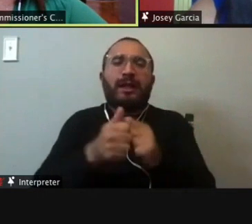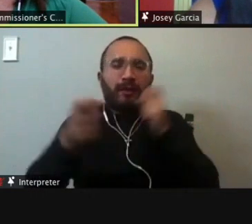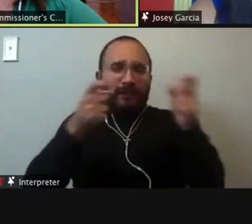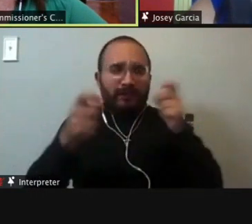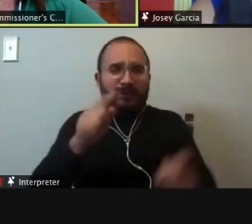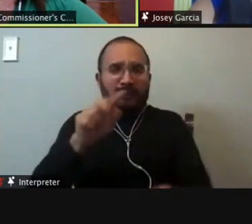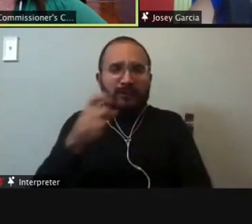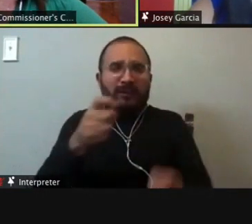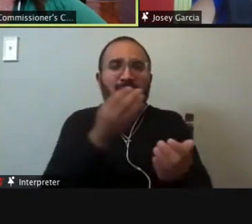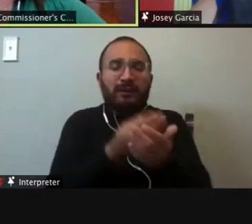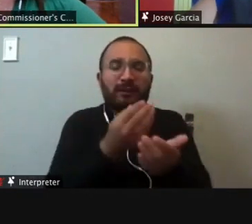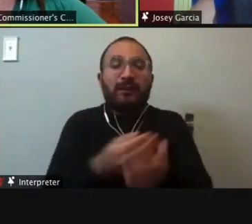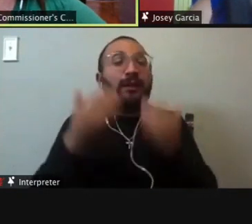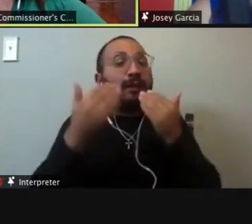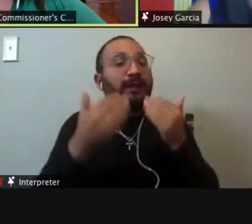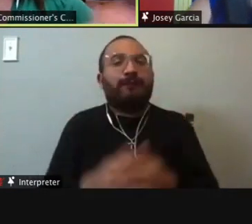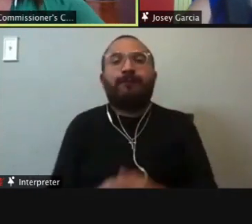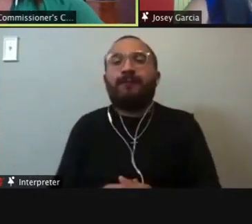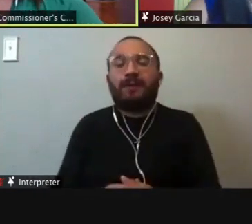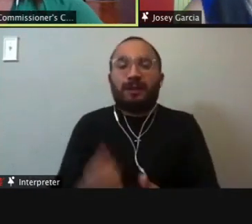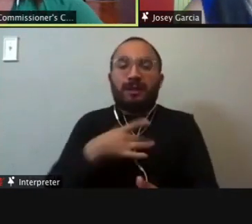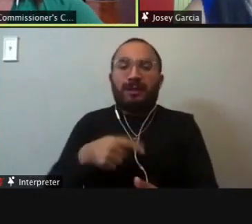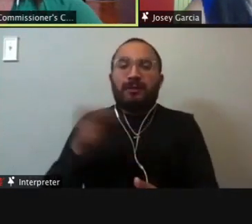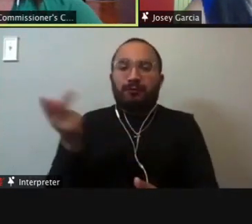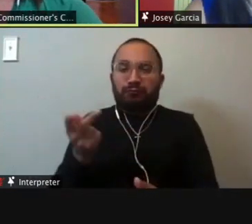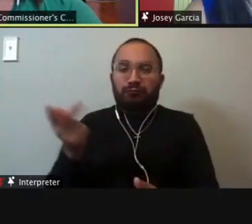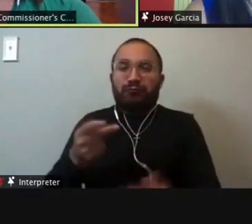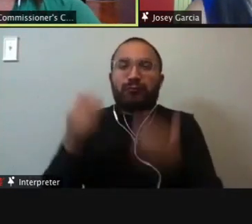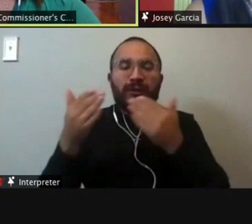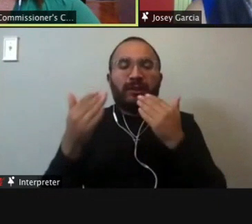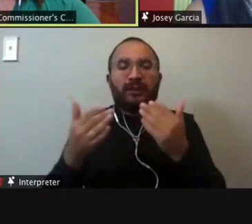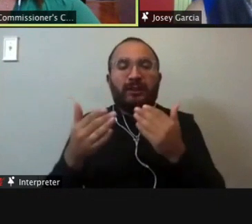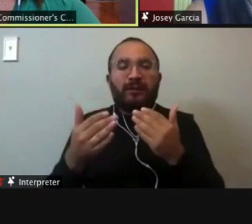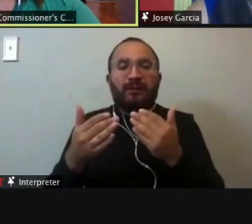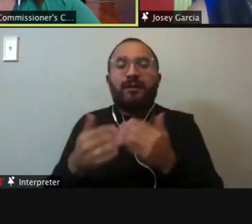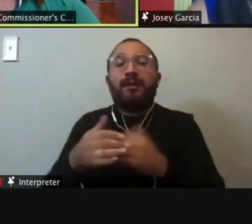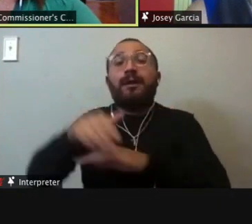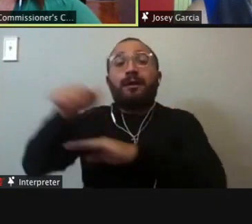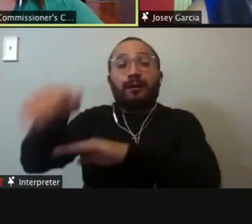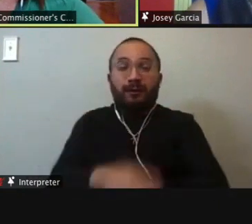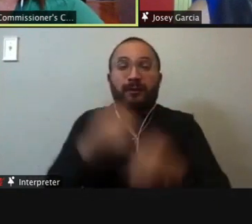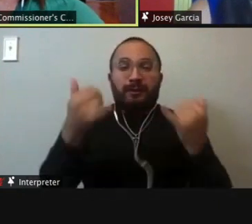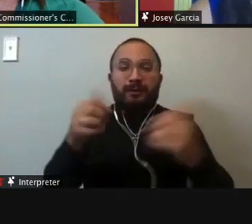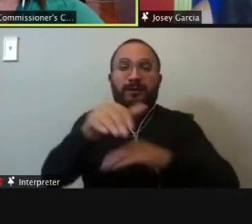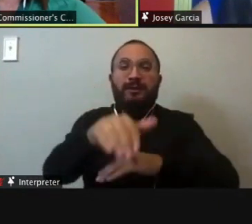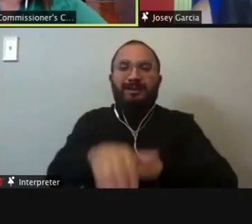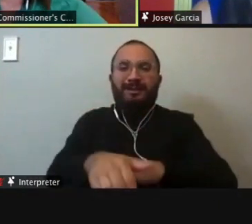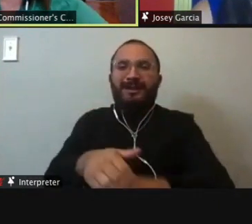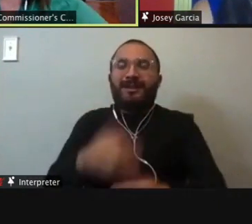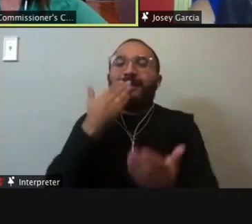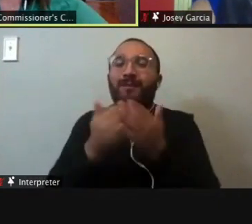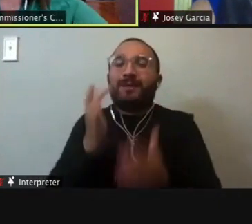Thank you so much for your answer. I would like to thank both of you for spending your evening with us today and best of luck to you on the election.